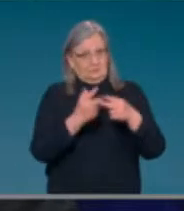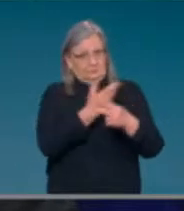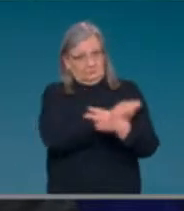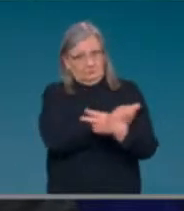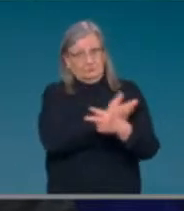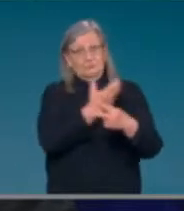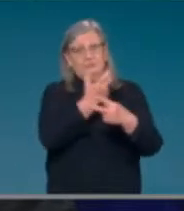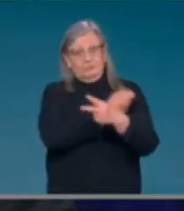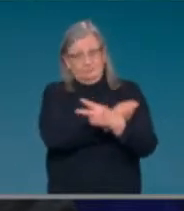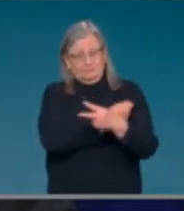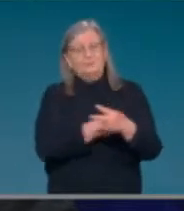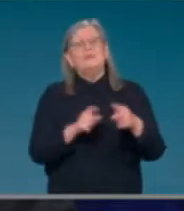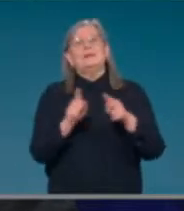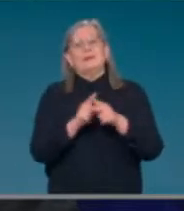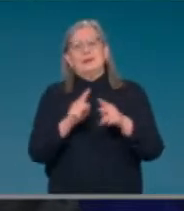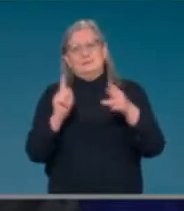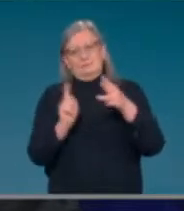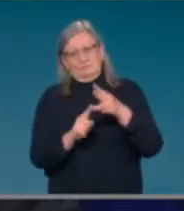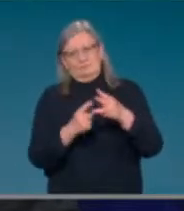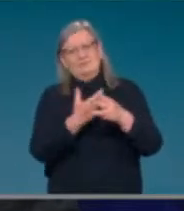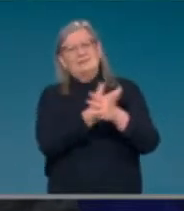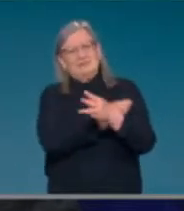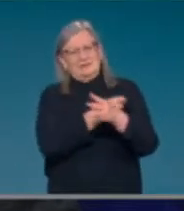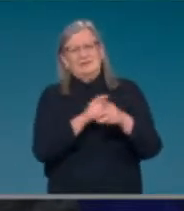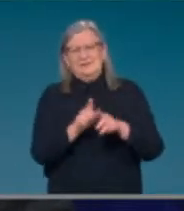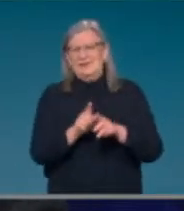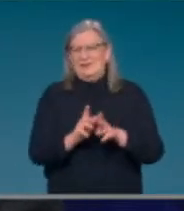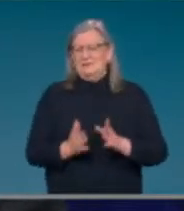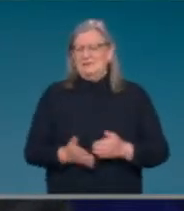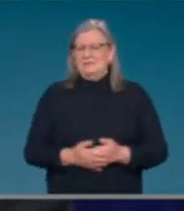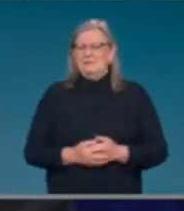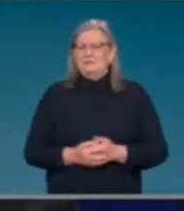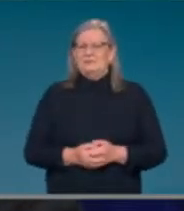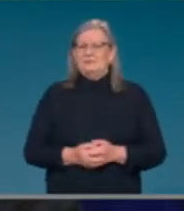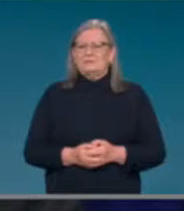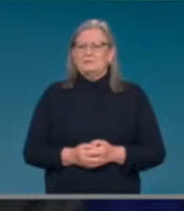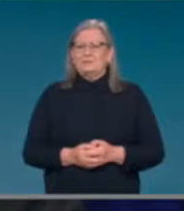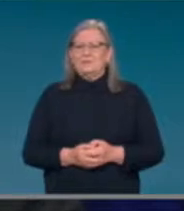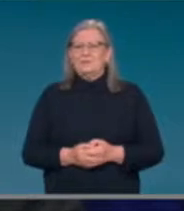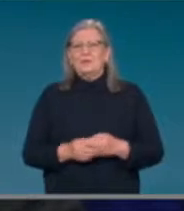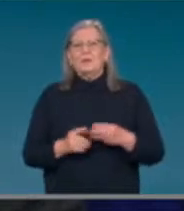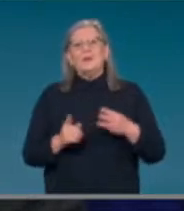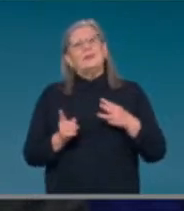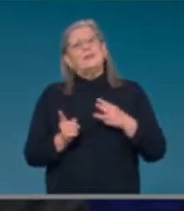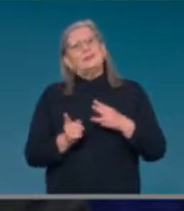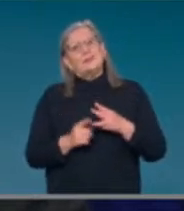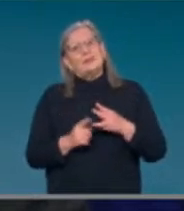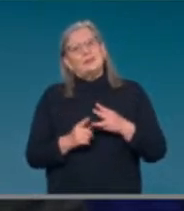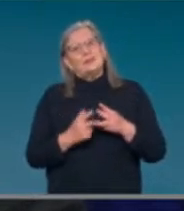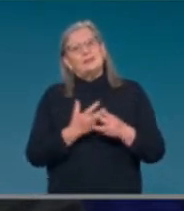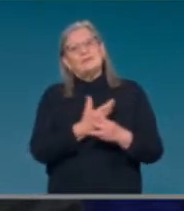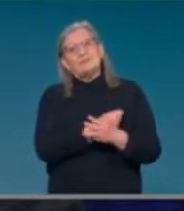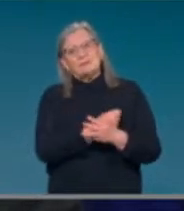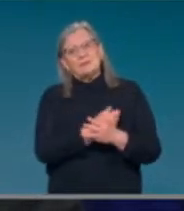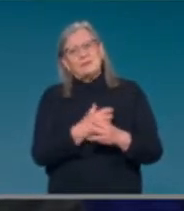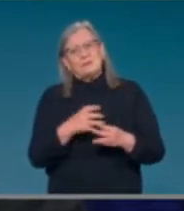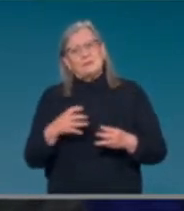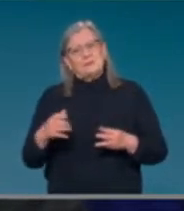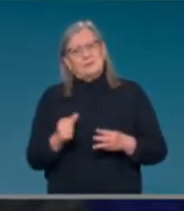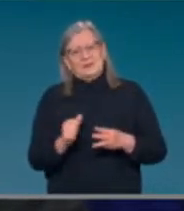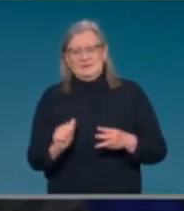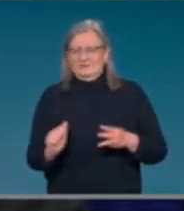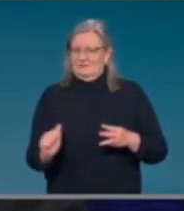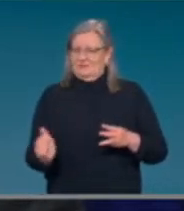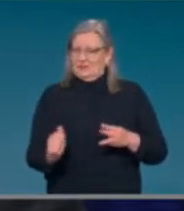it was approved to go as a third dose after completion of the primary course of any of the other